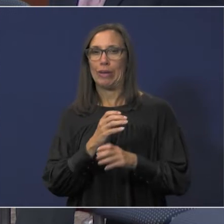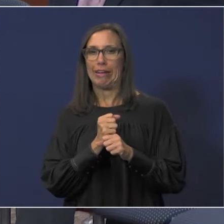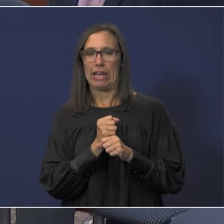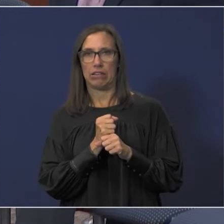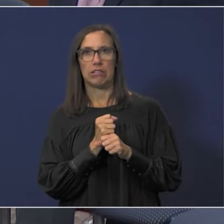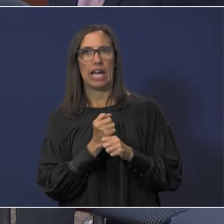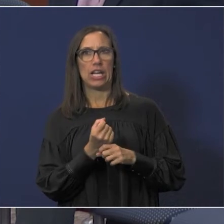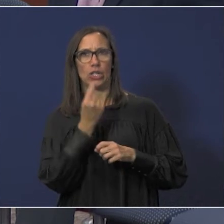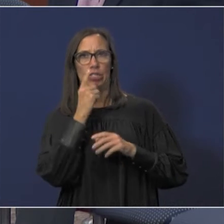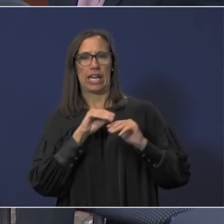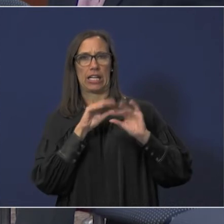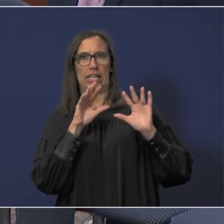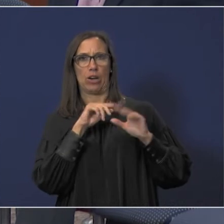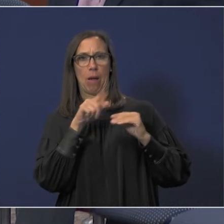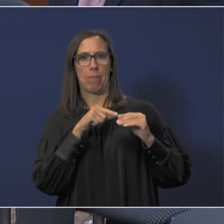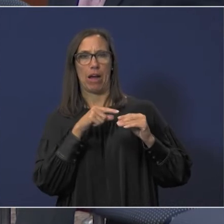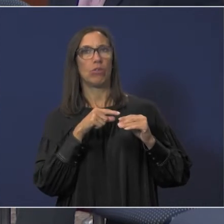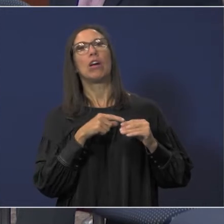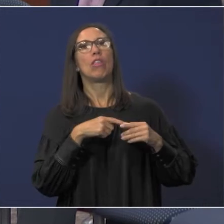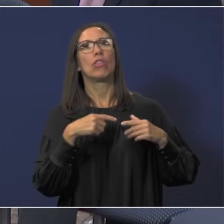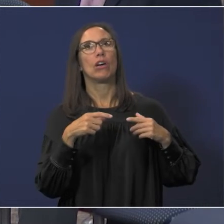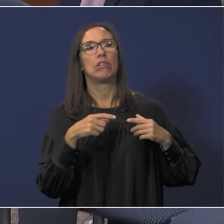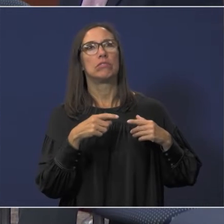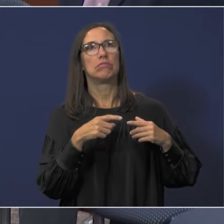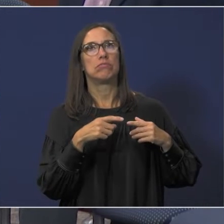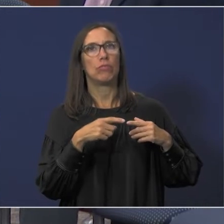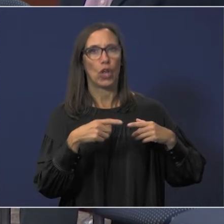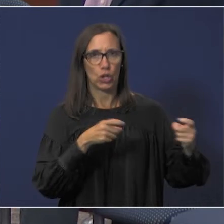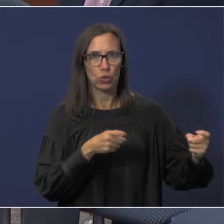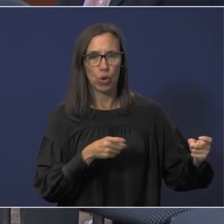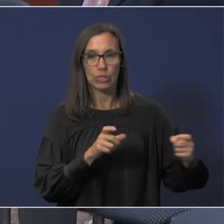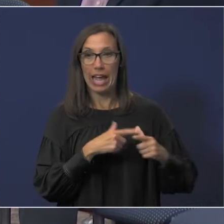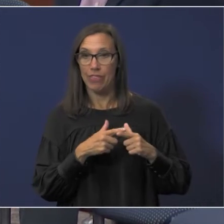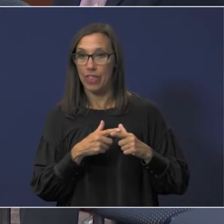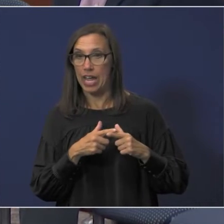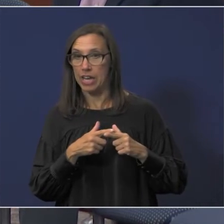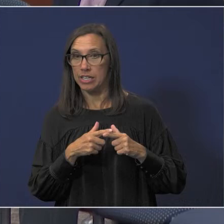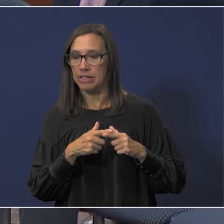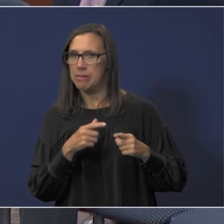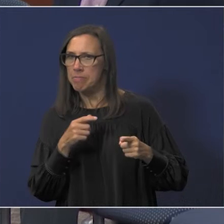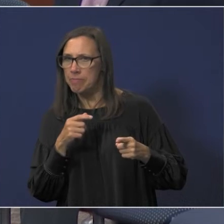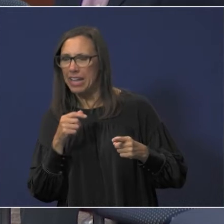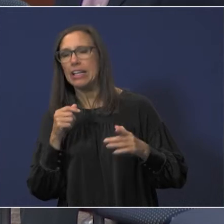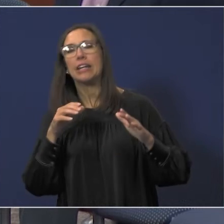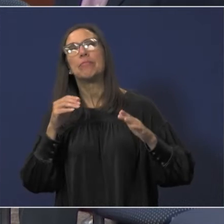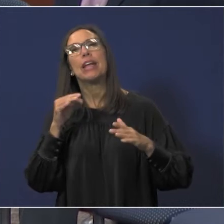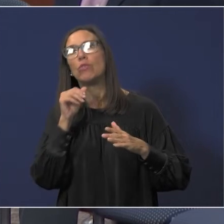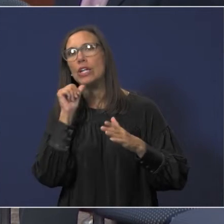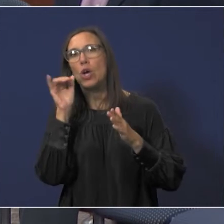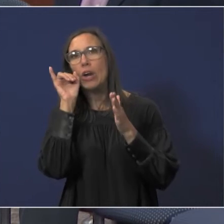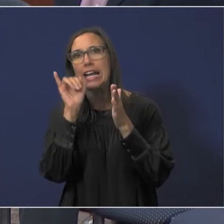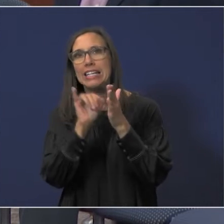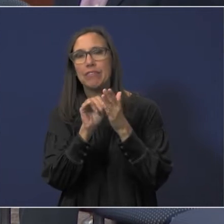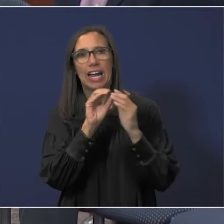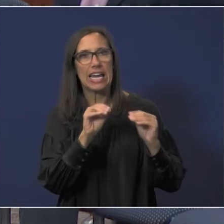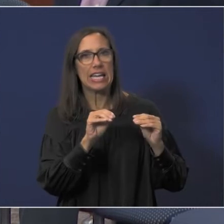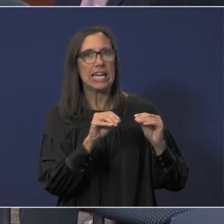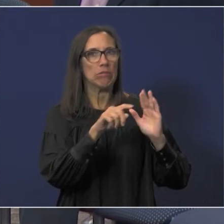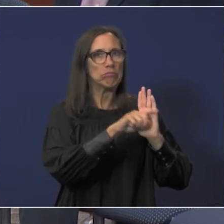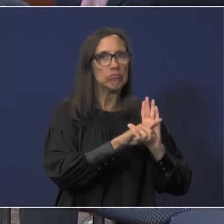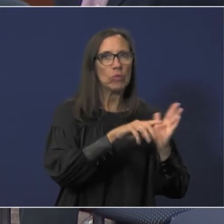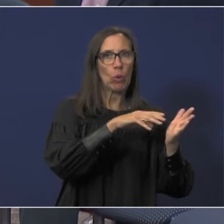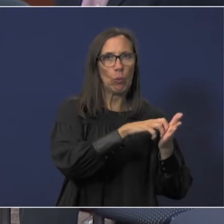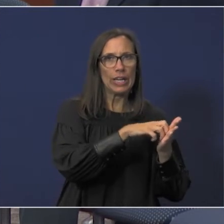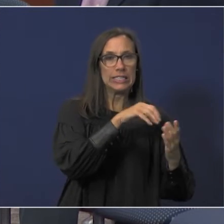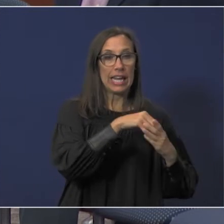understanding of the internal controls over compliance and then we take that understanding so if we don't identify any discrepancies or deficiencies in internal